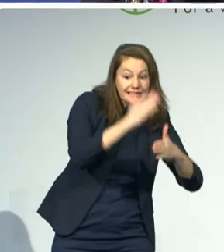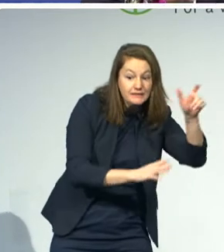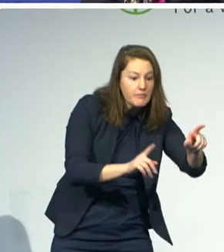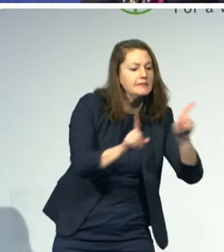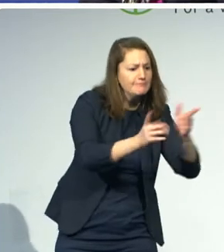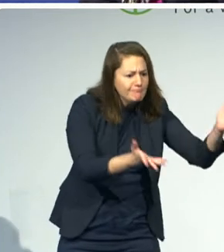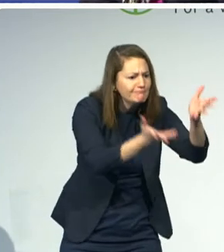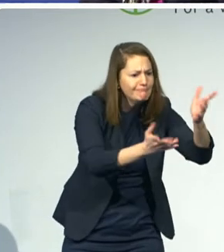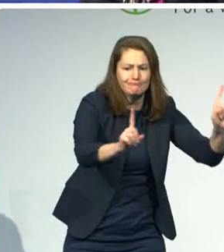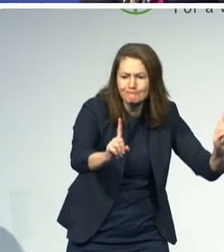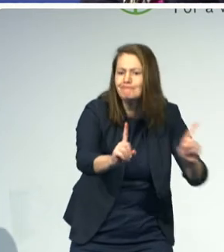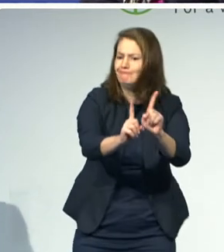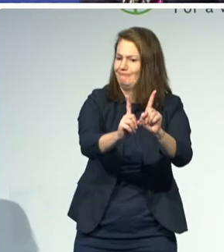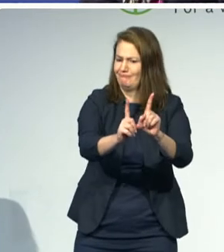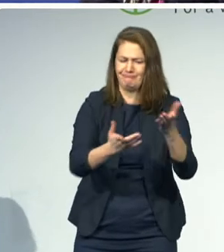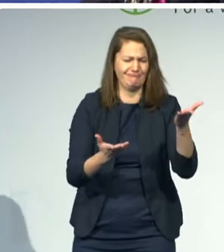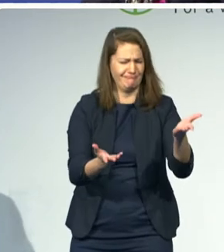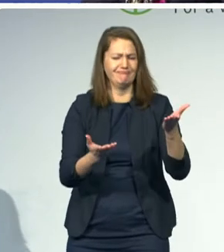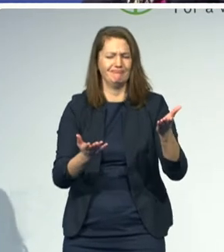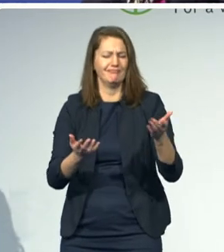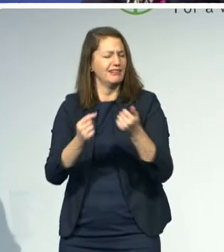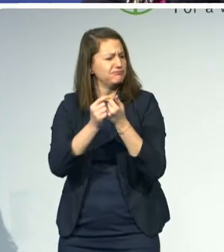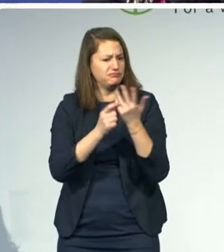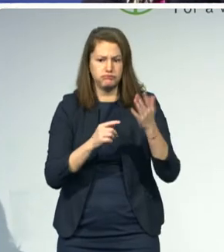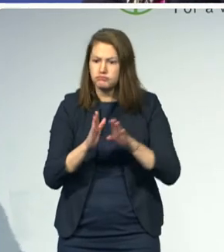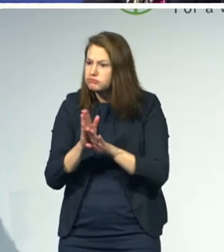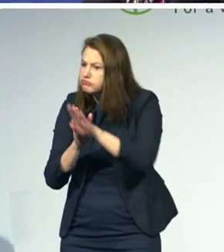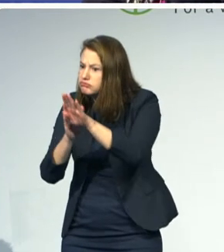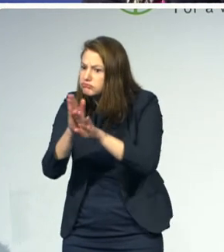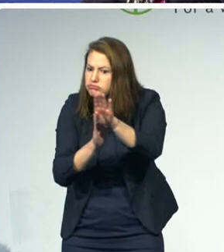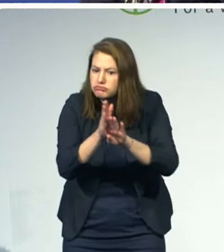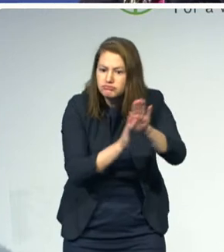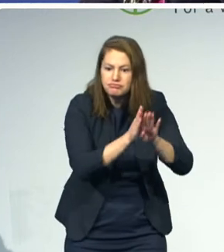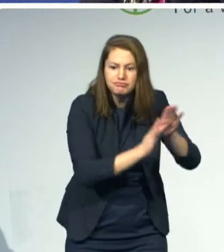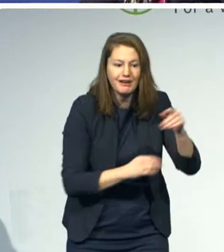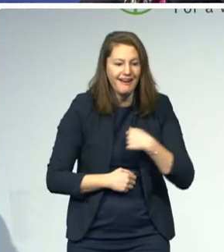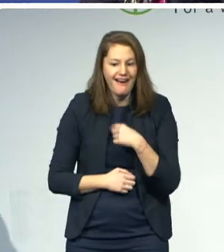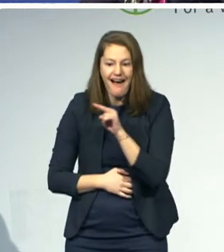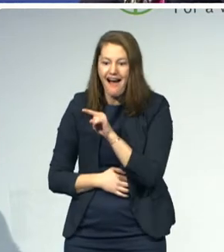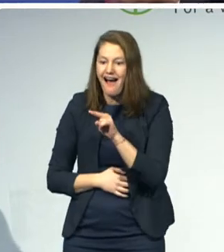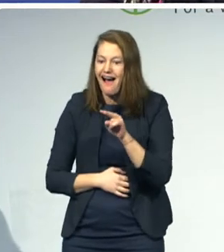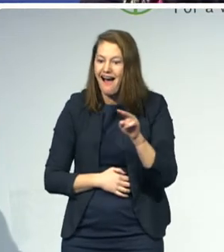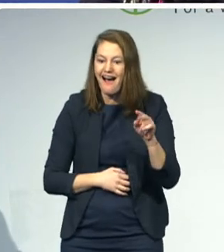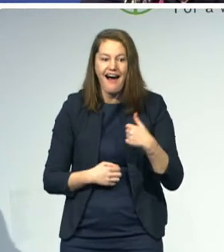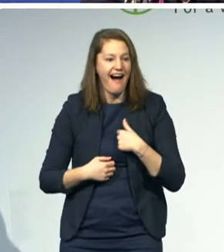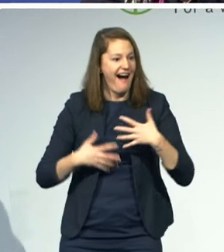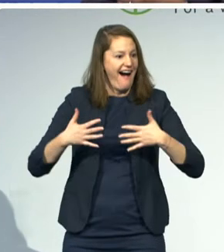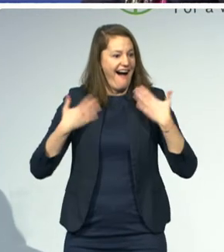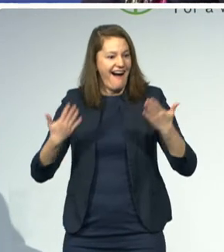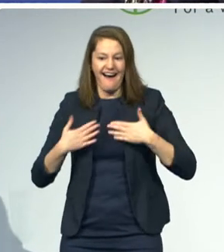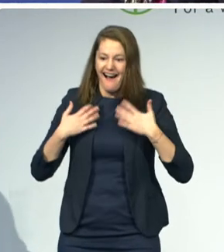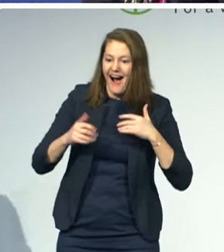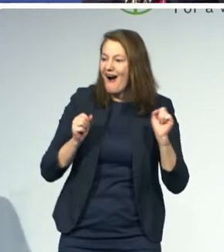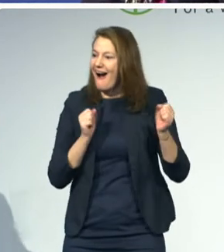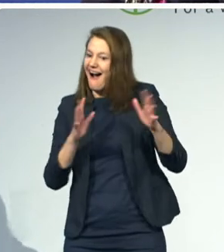of these are well on their way. There was tangible excitement in the room as we realized